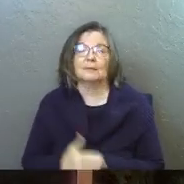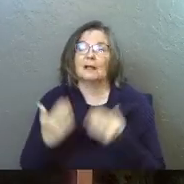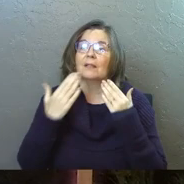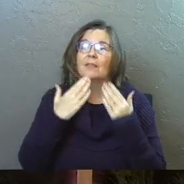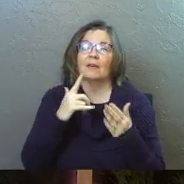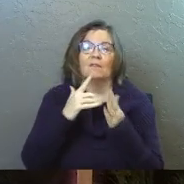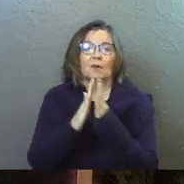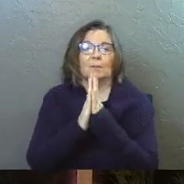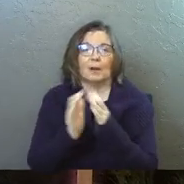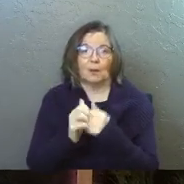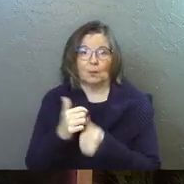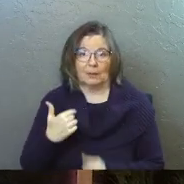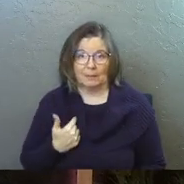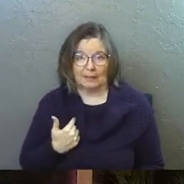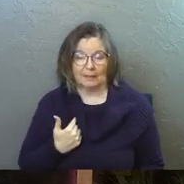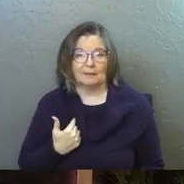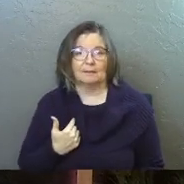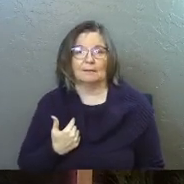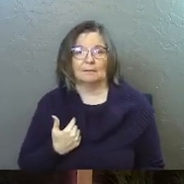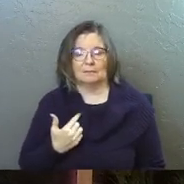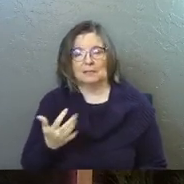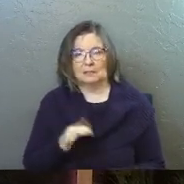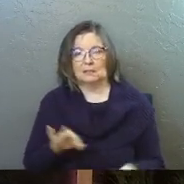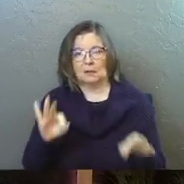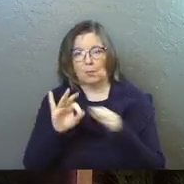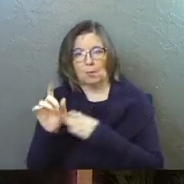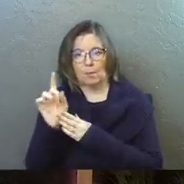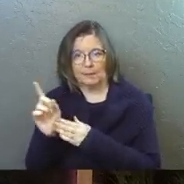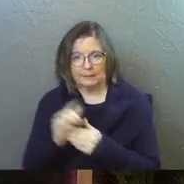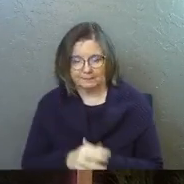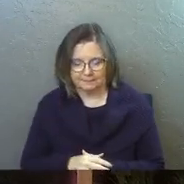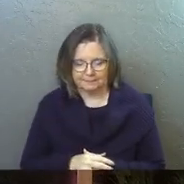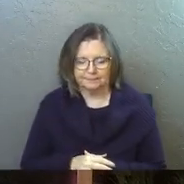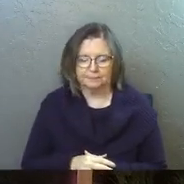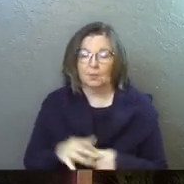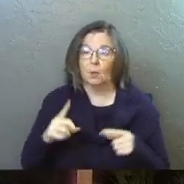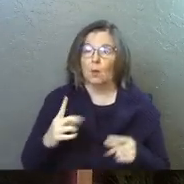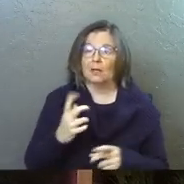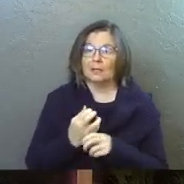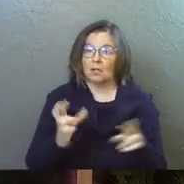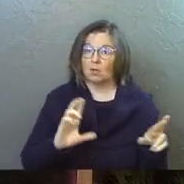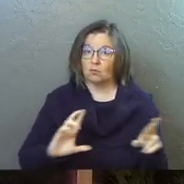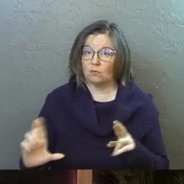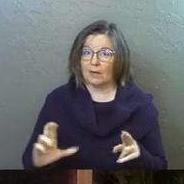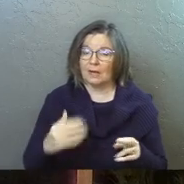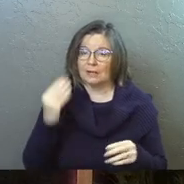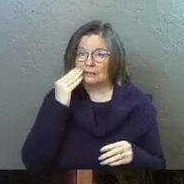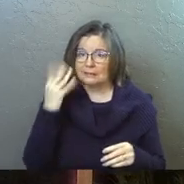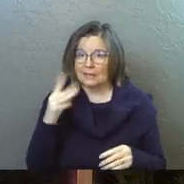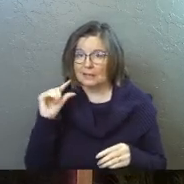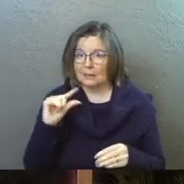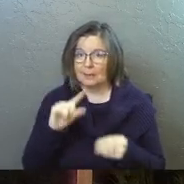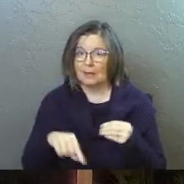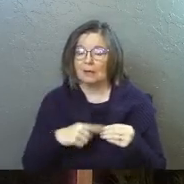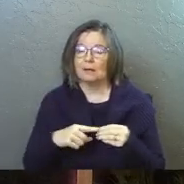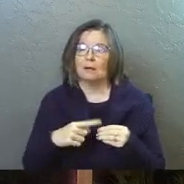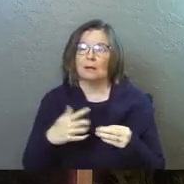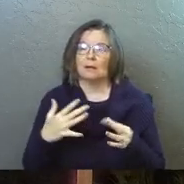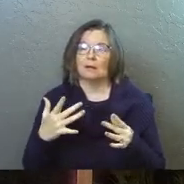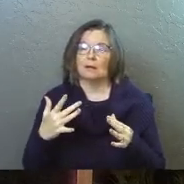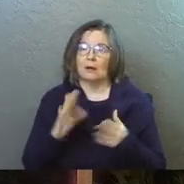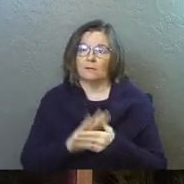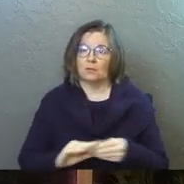Thank you for praying with me. It's an important moment. While you're getting ready, I'll just tell you a little bit of a